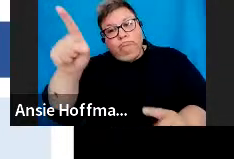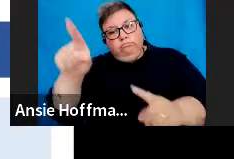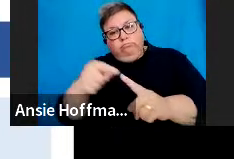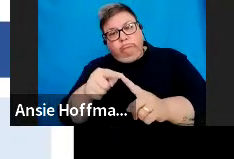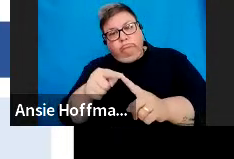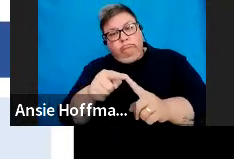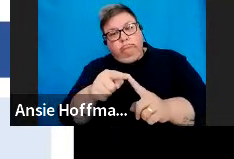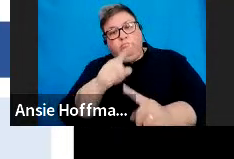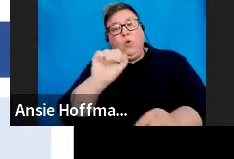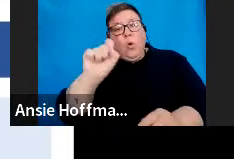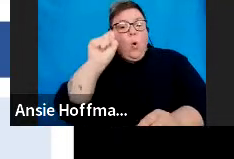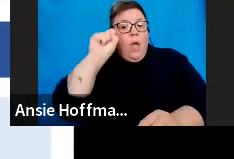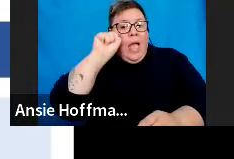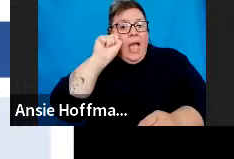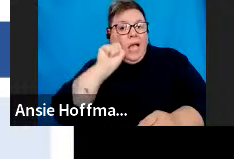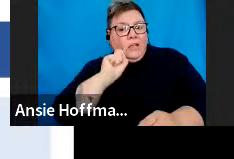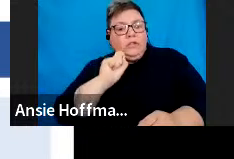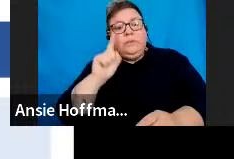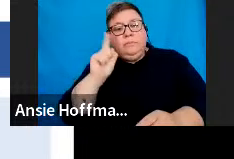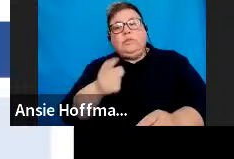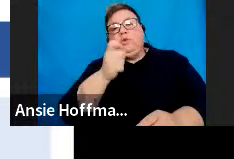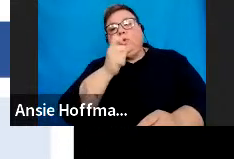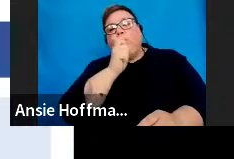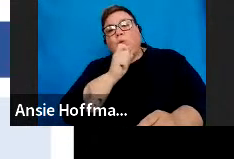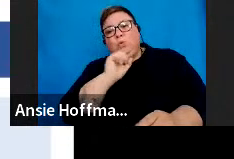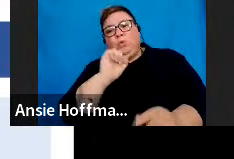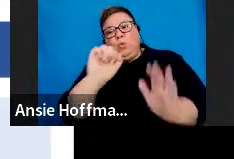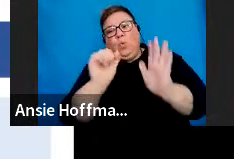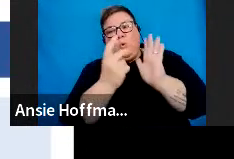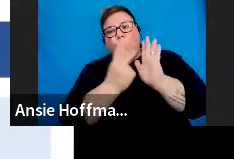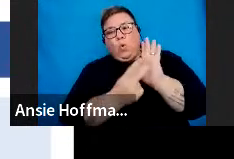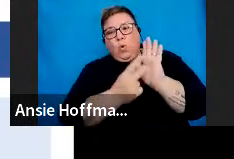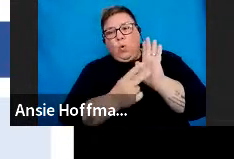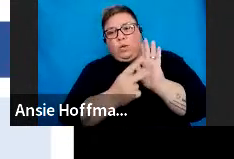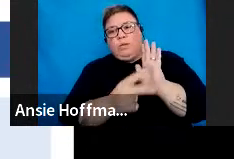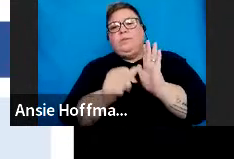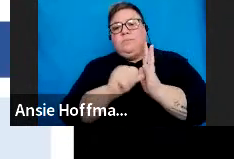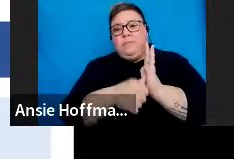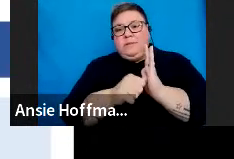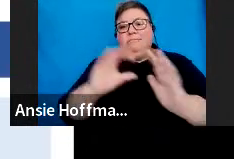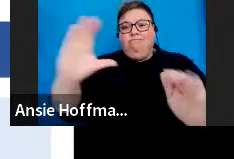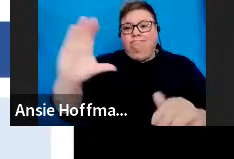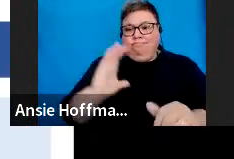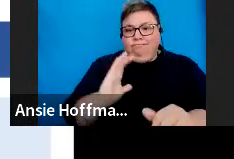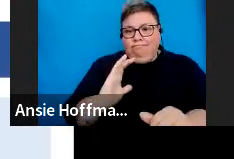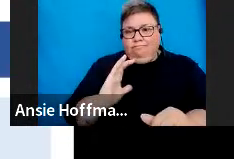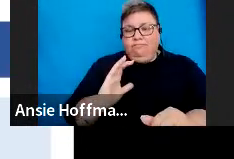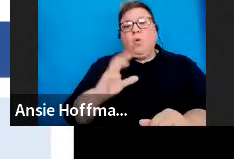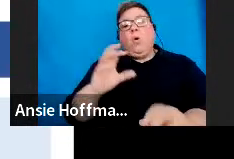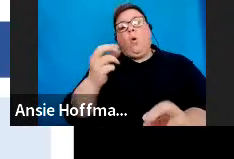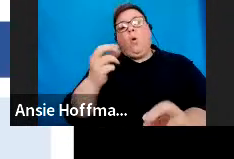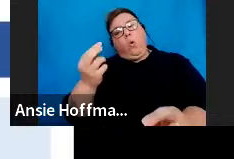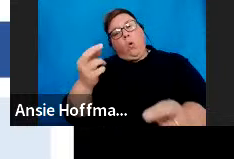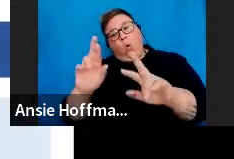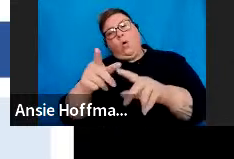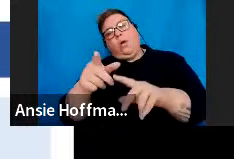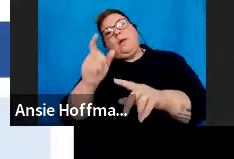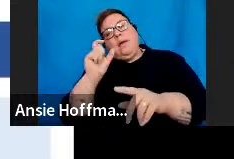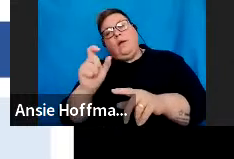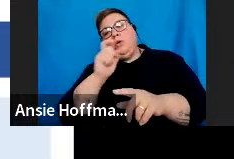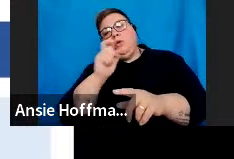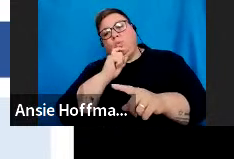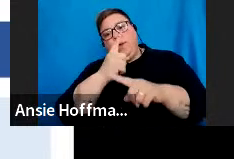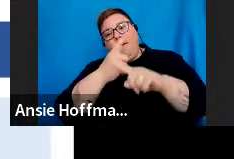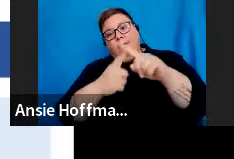age according to the rules of the fund and has either elected to take a portion or in